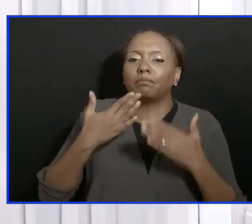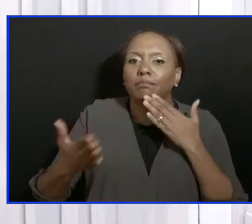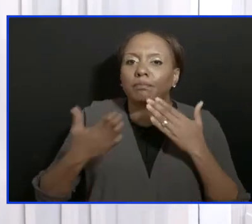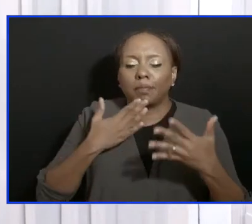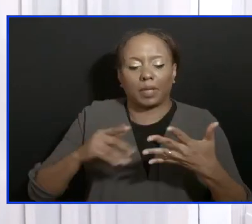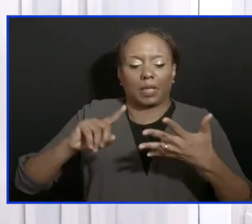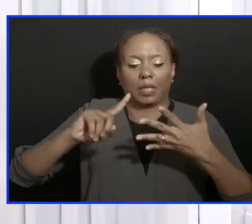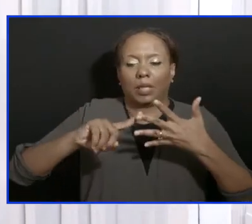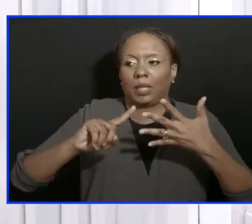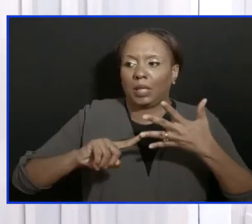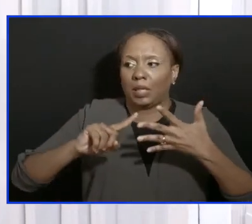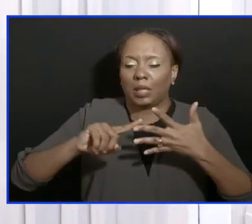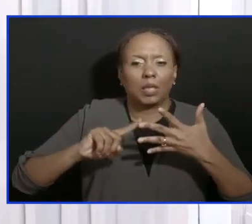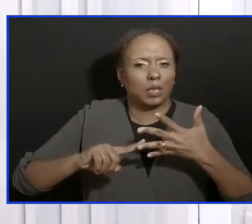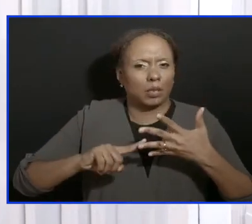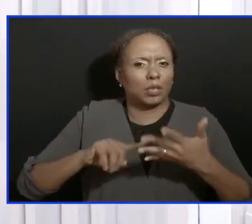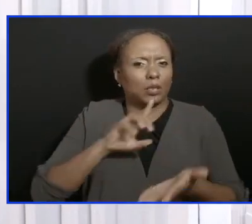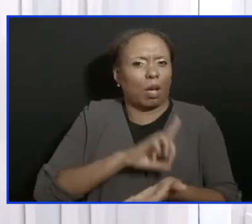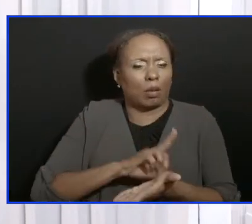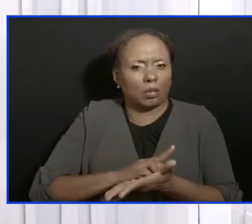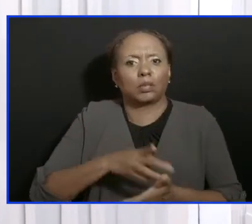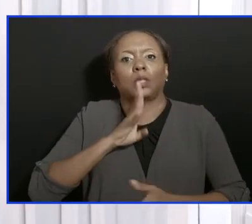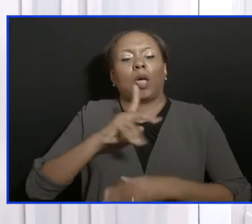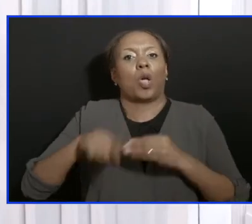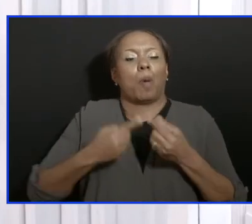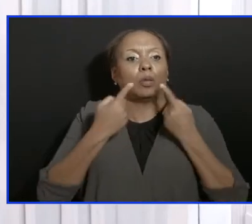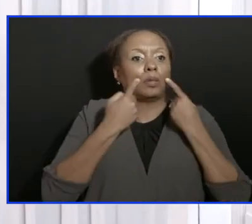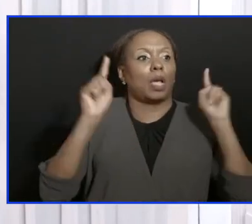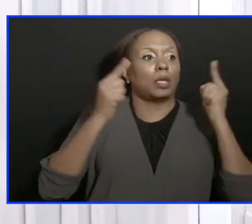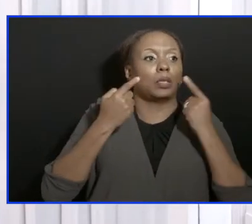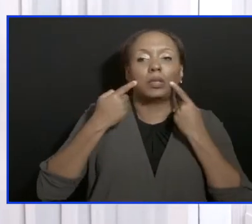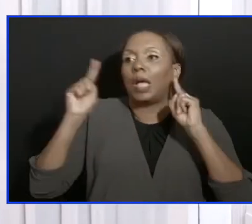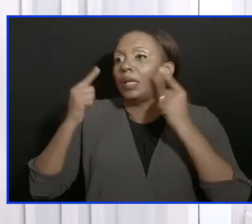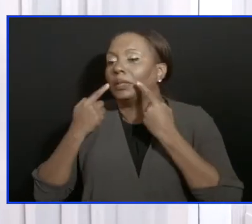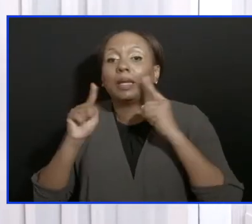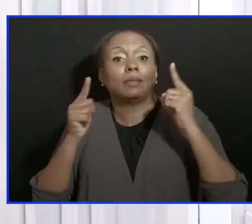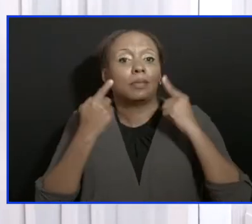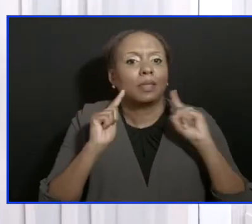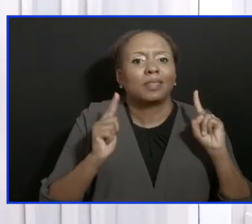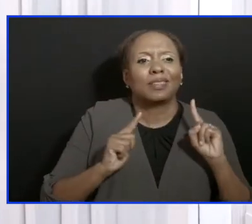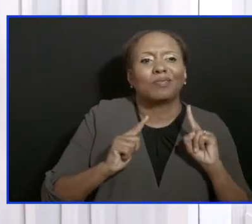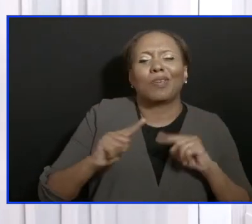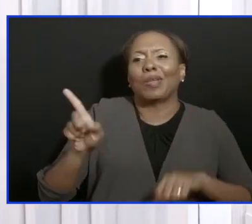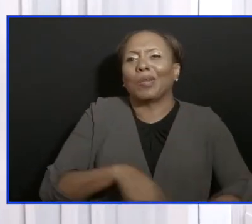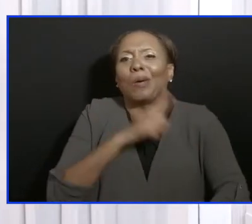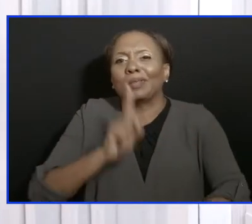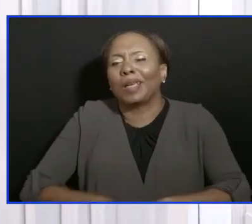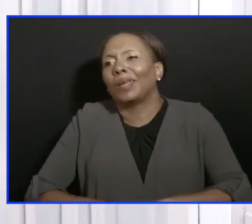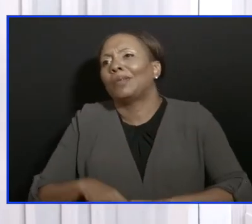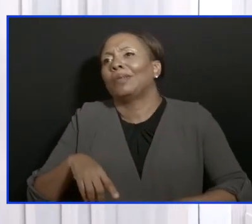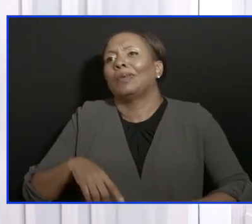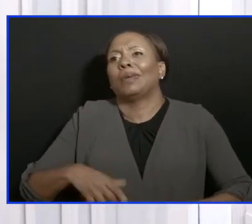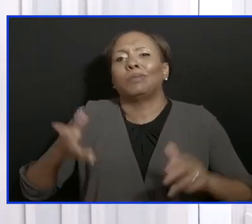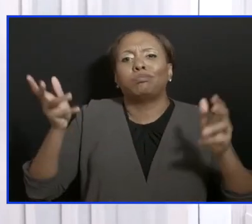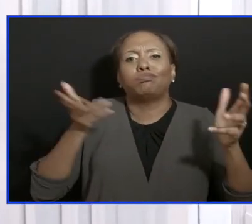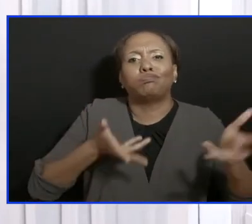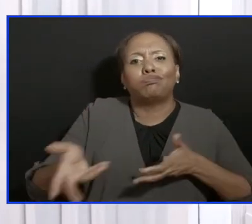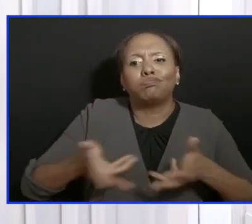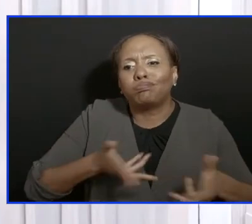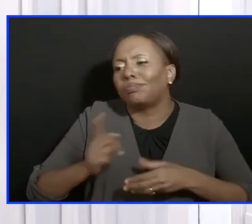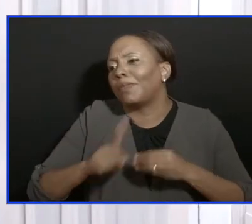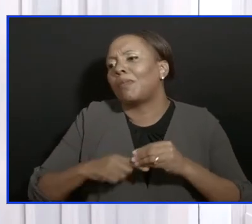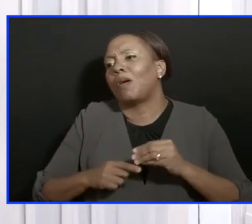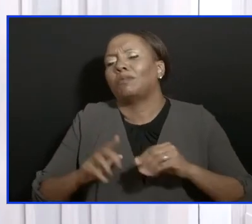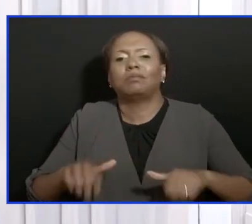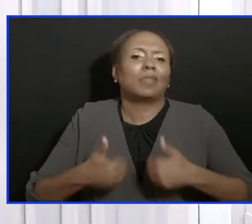of the successes, because I felt that for too long also we've only been talking about those things that have been challenging, but not speaking